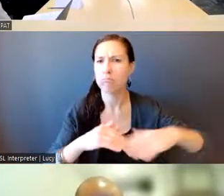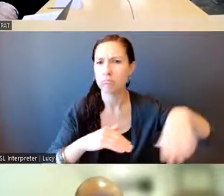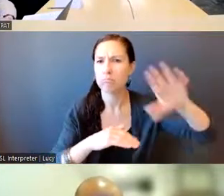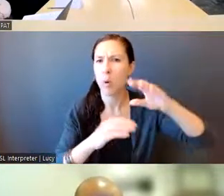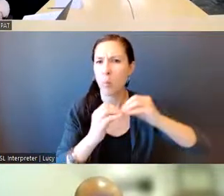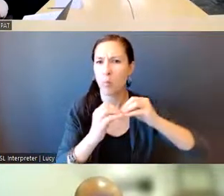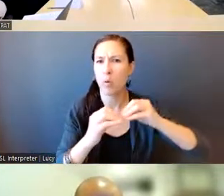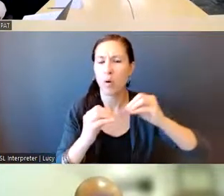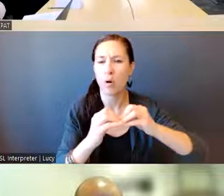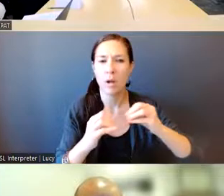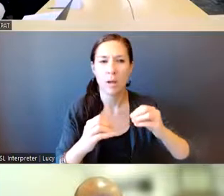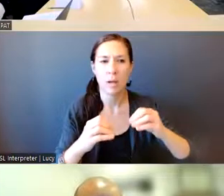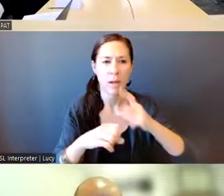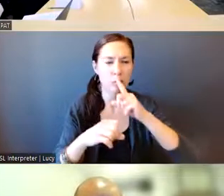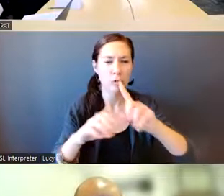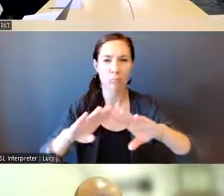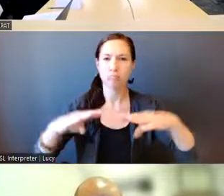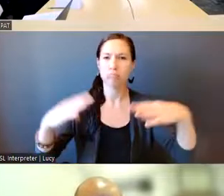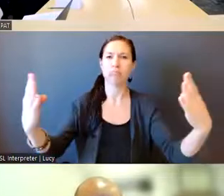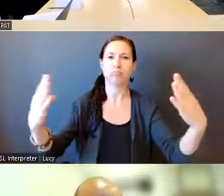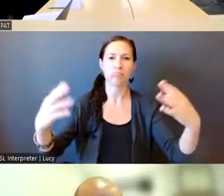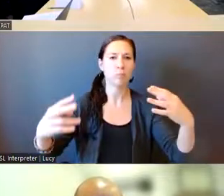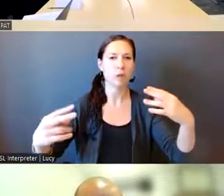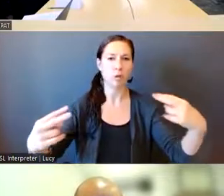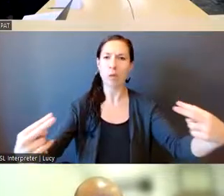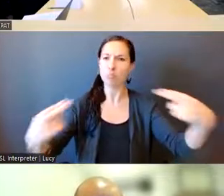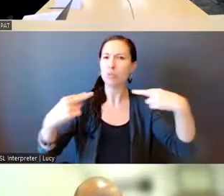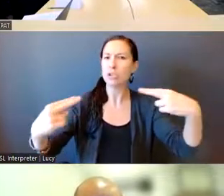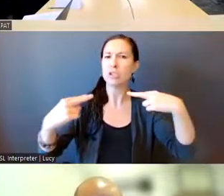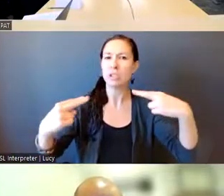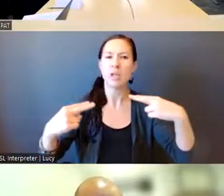it comes to transparency from the Boston Police Department.